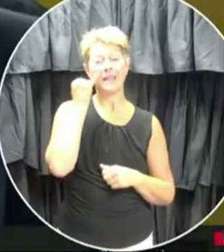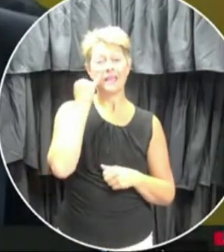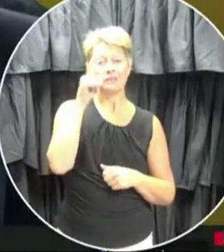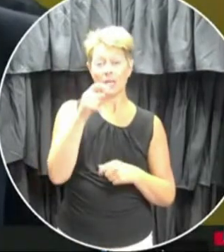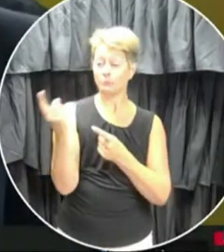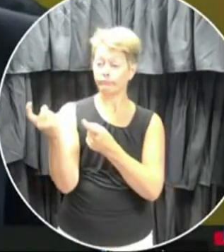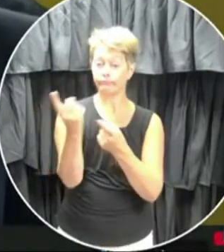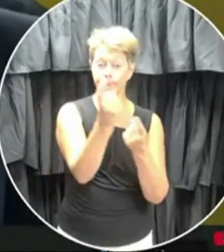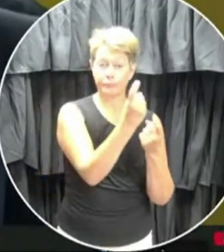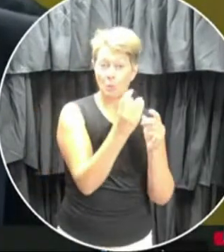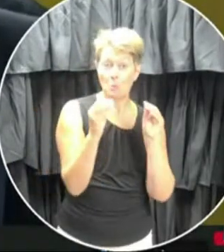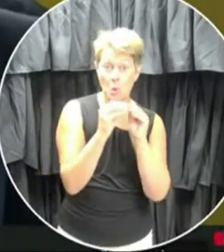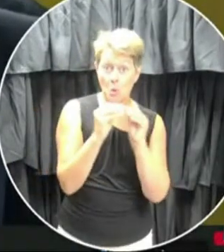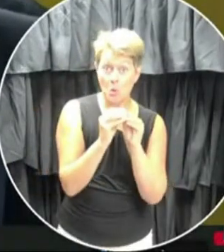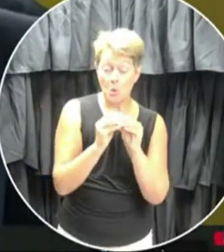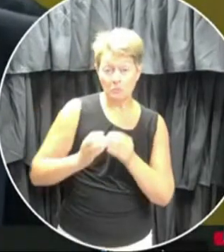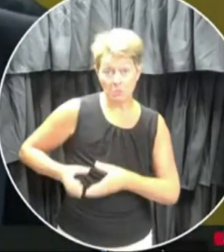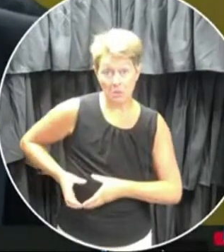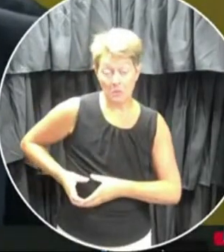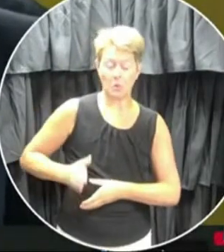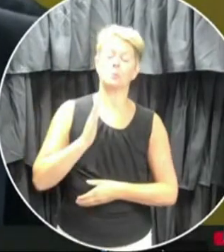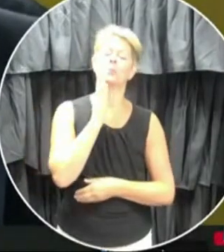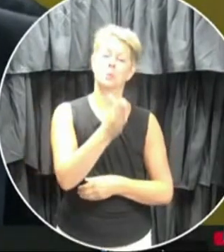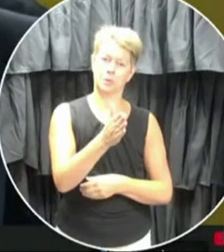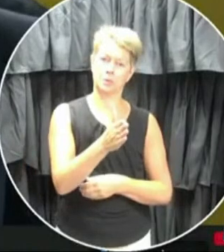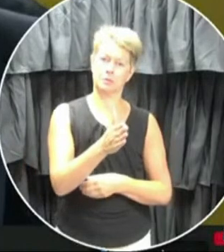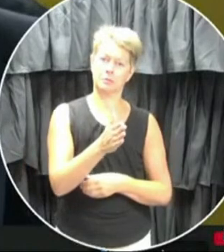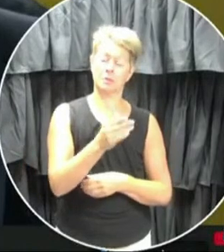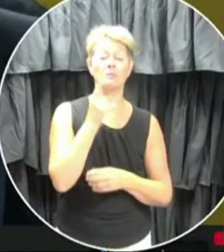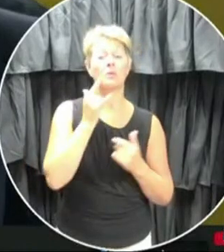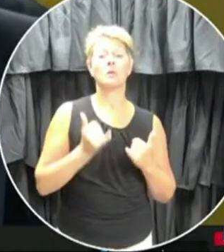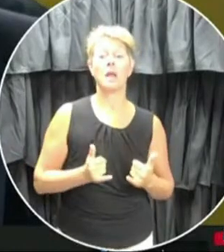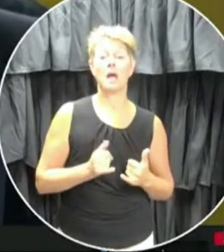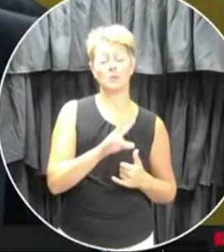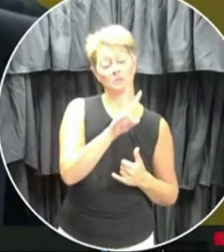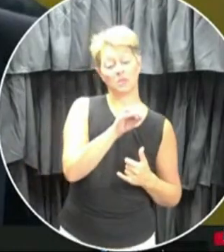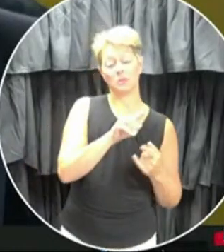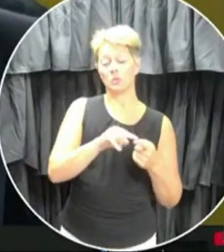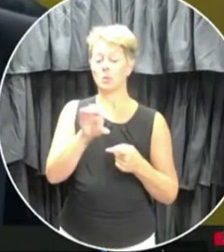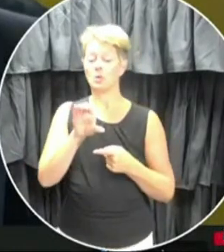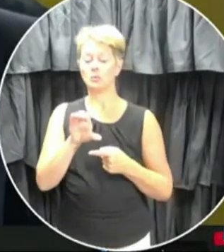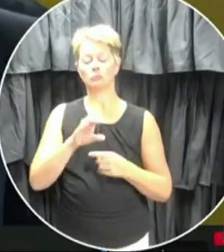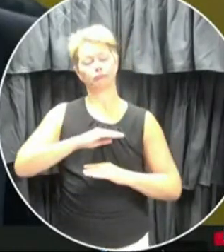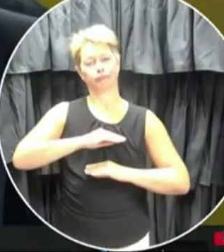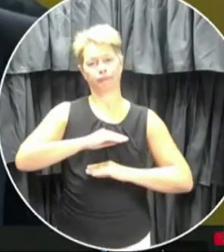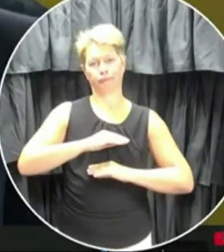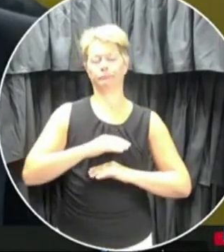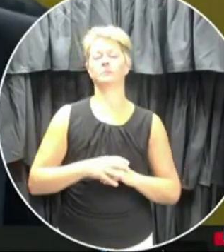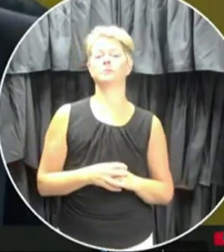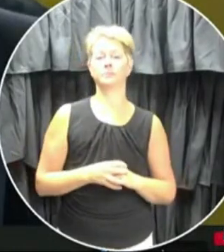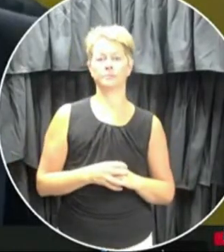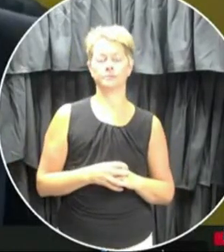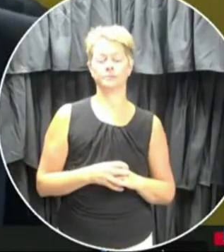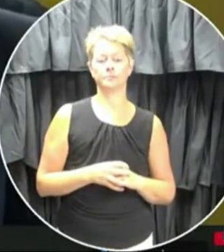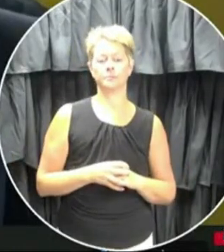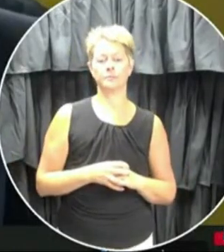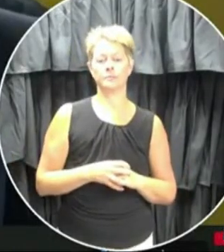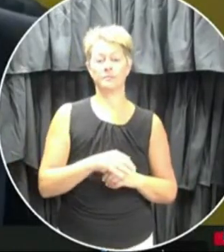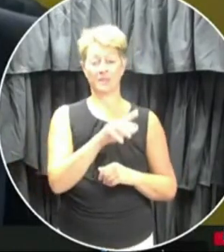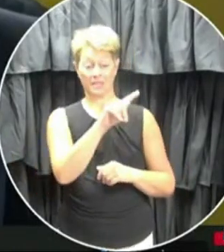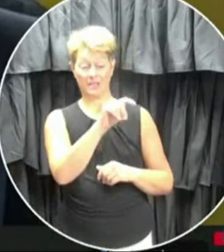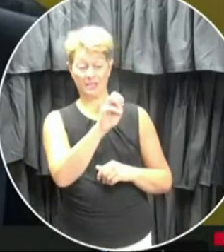uh, then we will. But right now, that's, that's where we are. Terry, don't know if you had the, again,